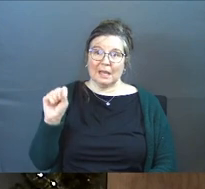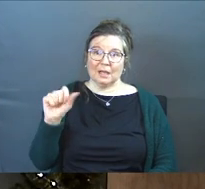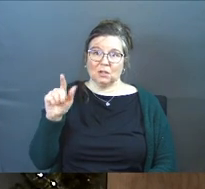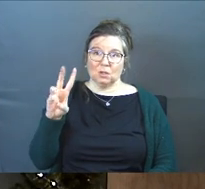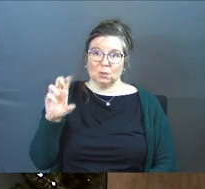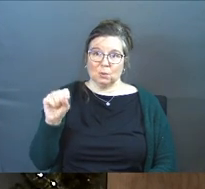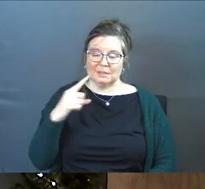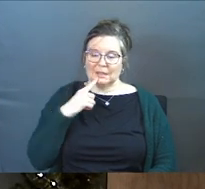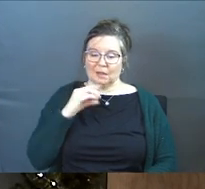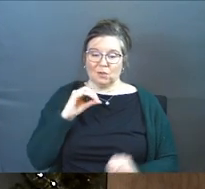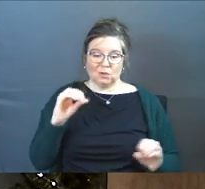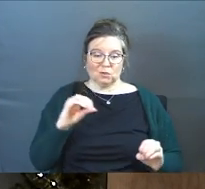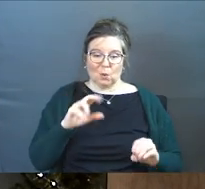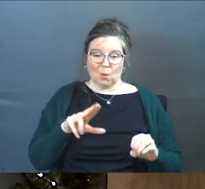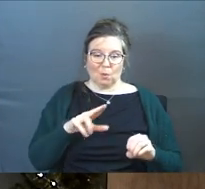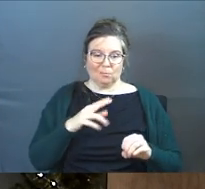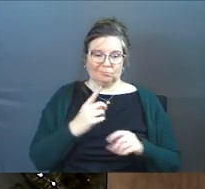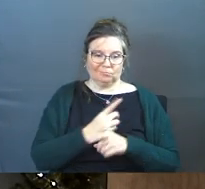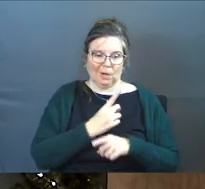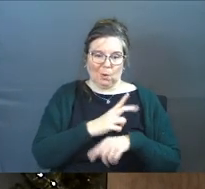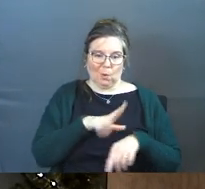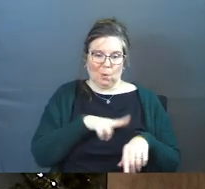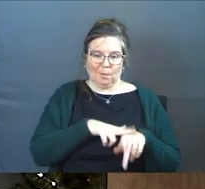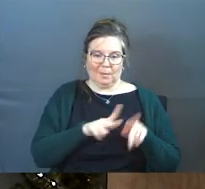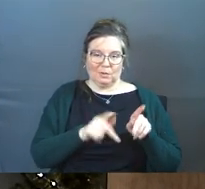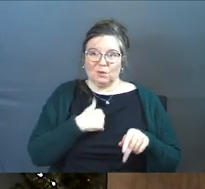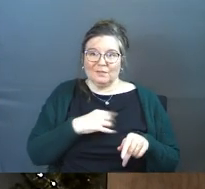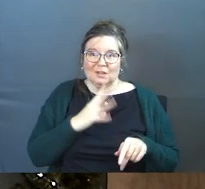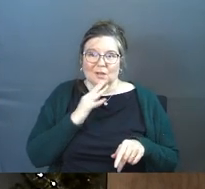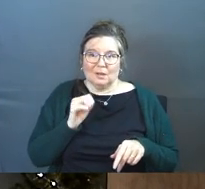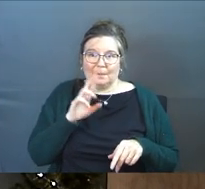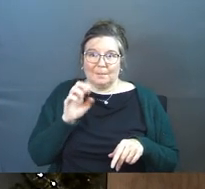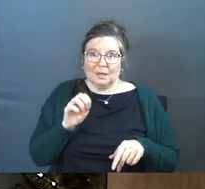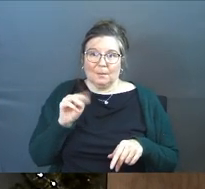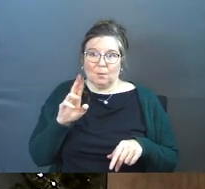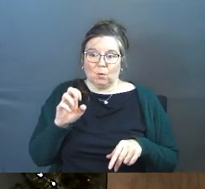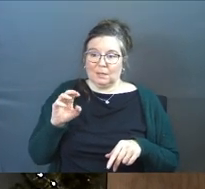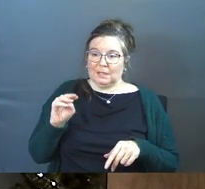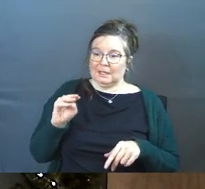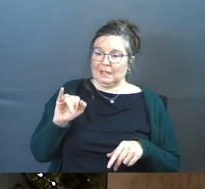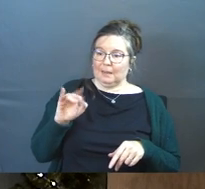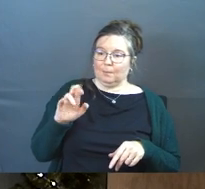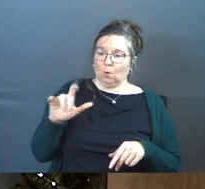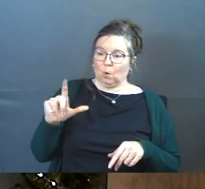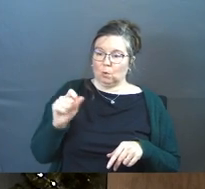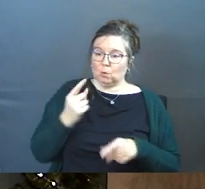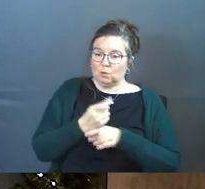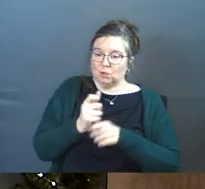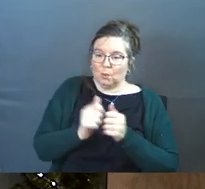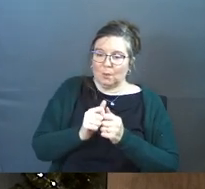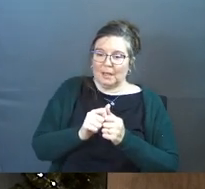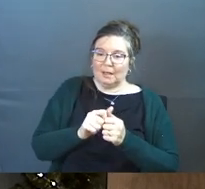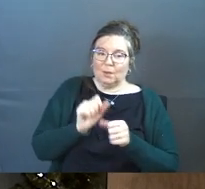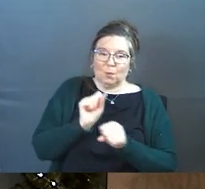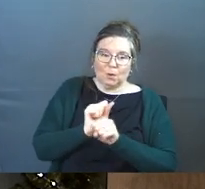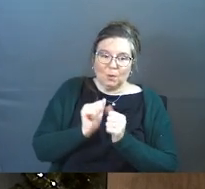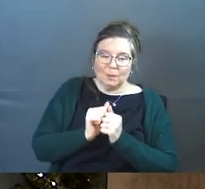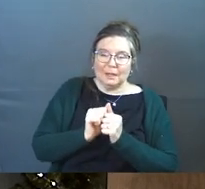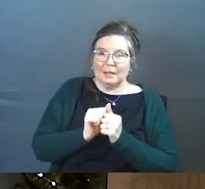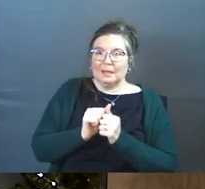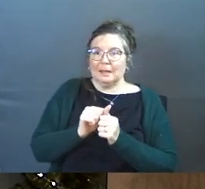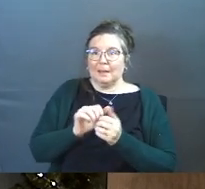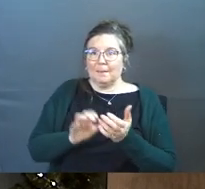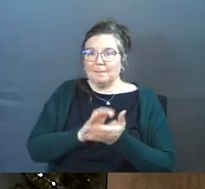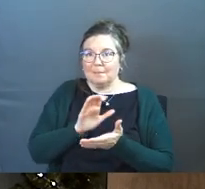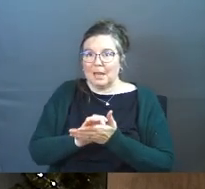said this there are no ordinary people you have never talked to a mere mortal it's immortals whom we joke with work with marry snub